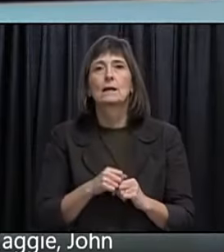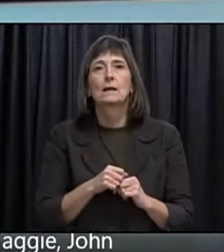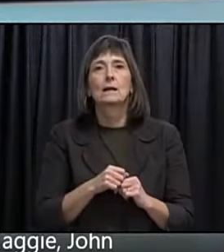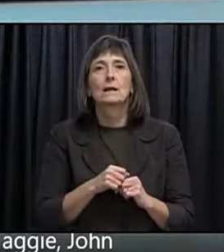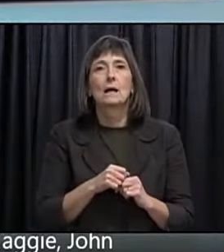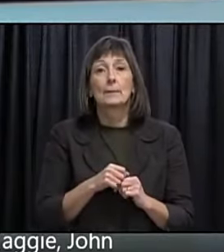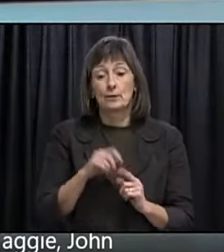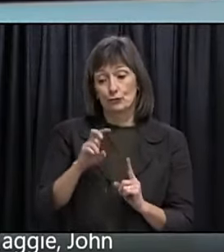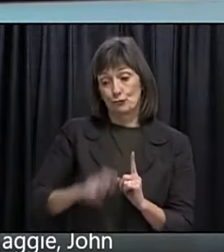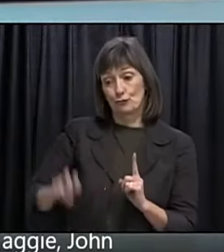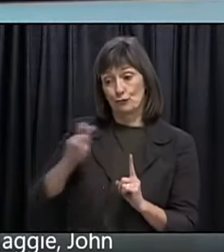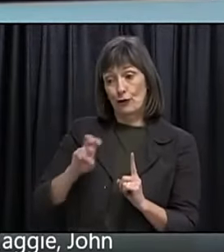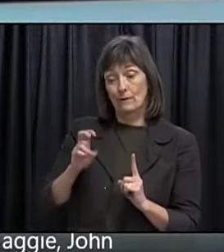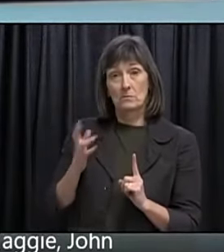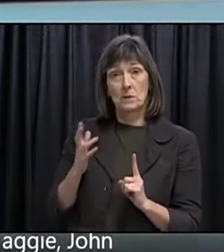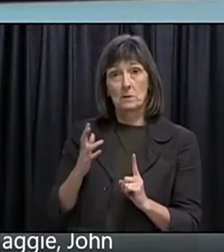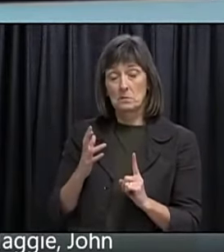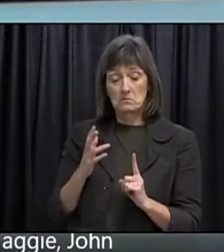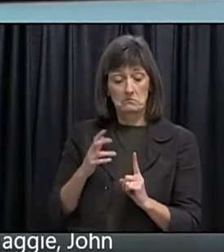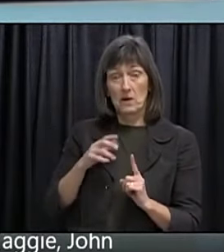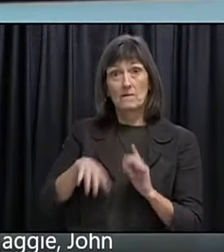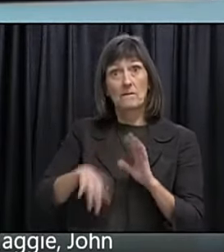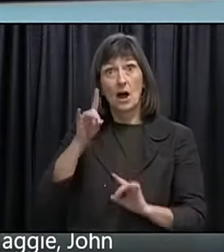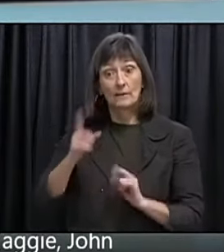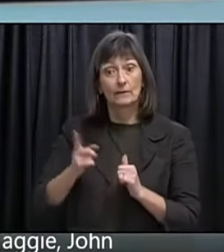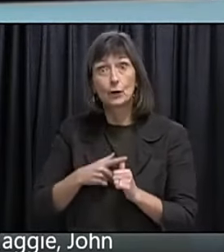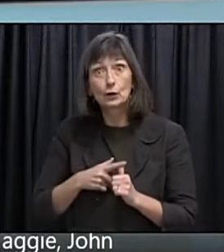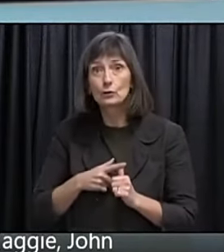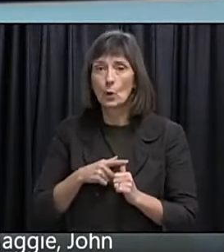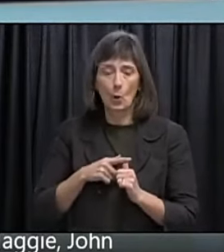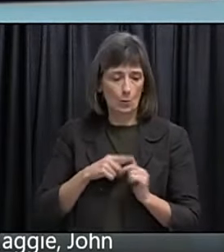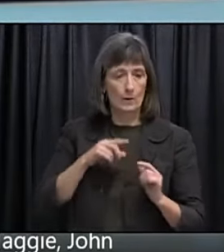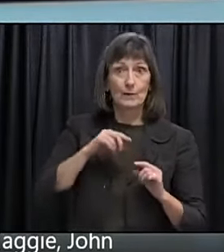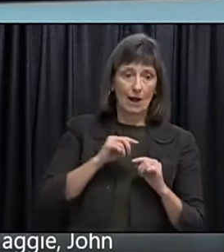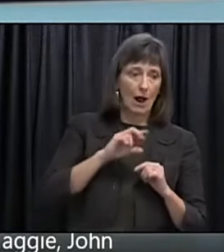traveler may not have been the first person to test positive.